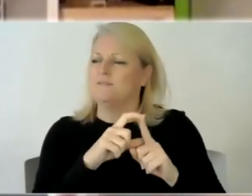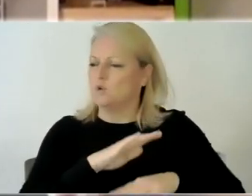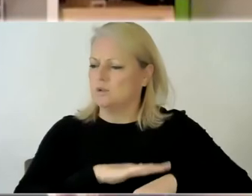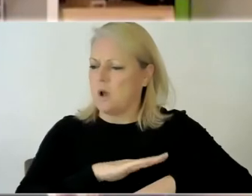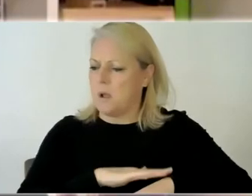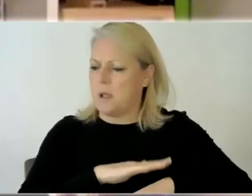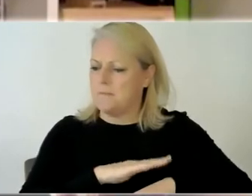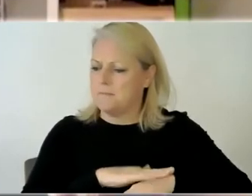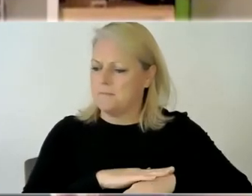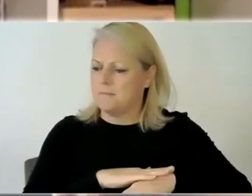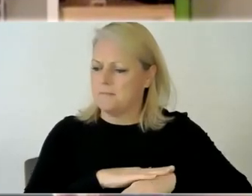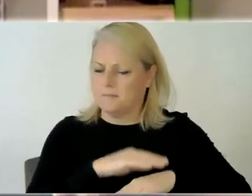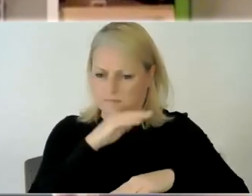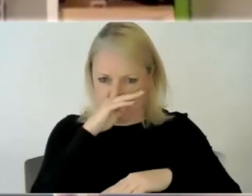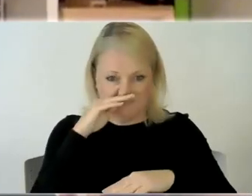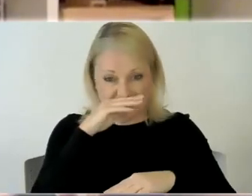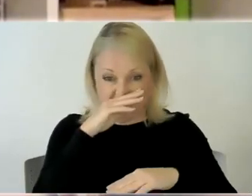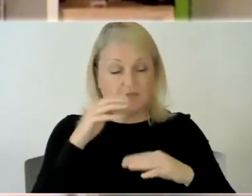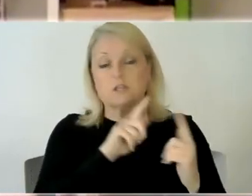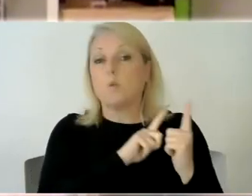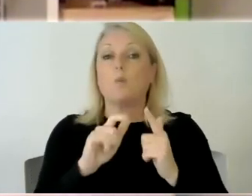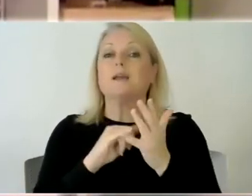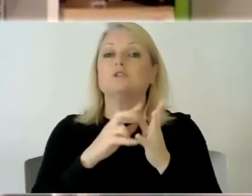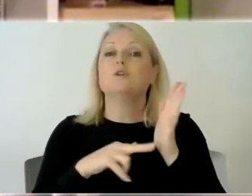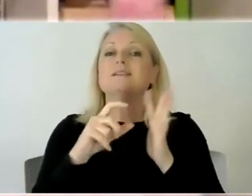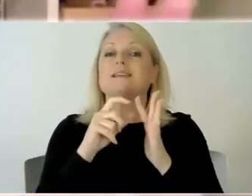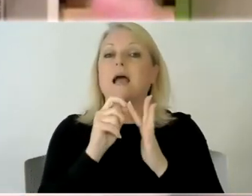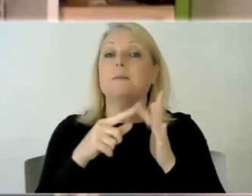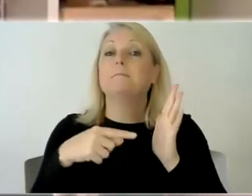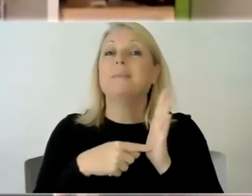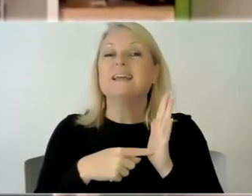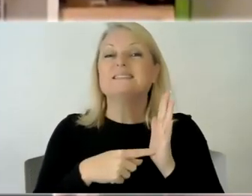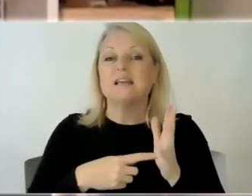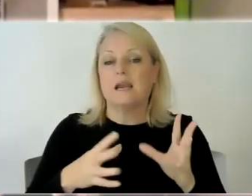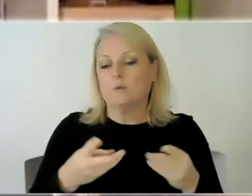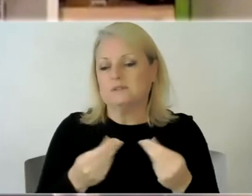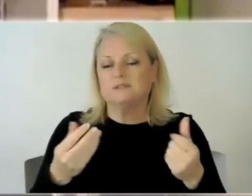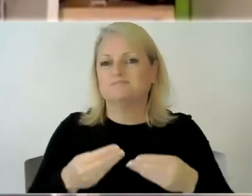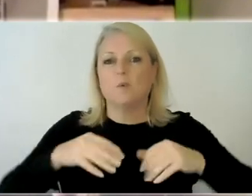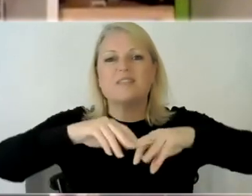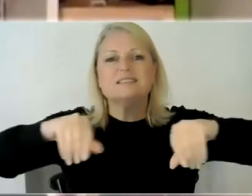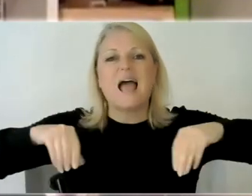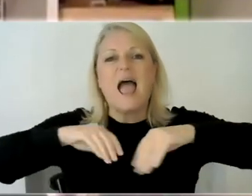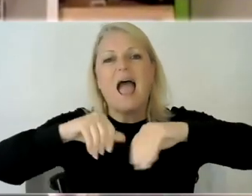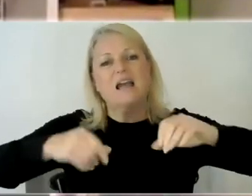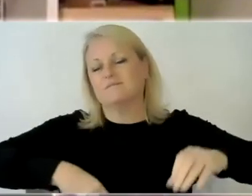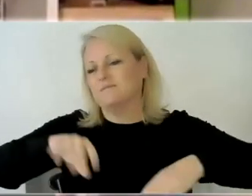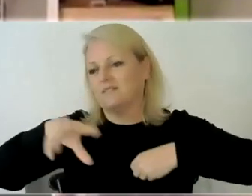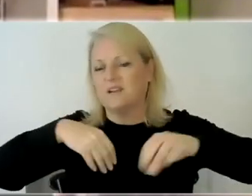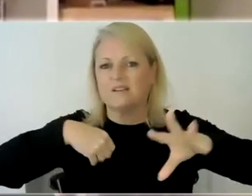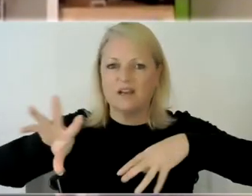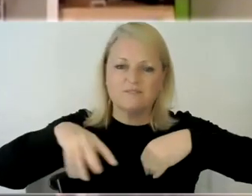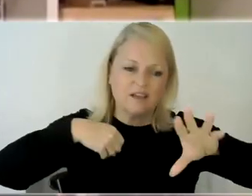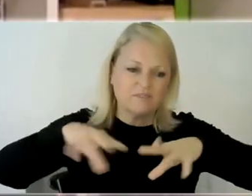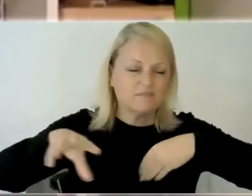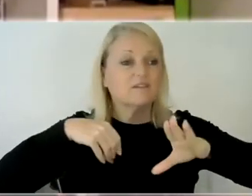we went to the sandpit and he's sitting there flicking the sand around it's great fine it's helping him regulate and at that